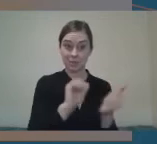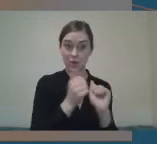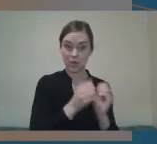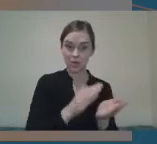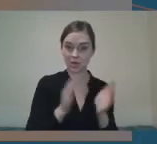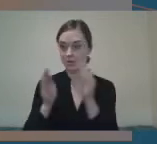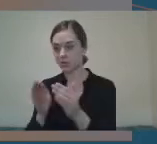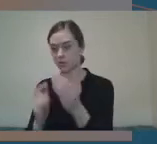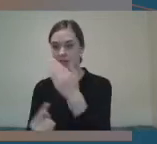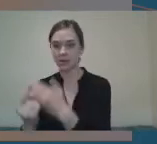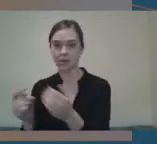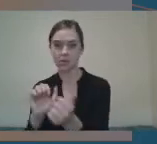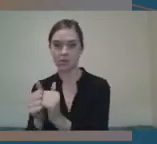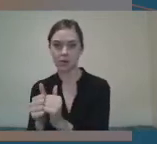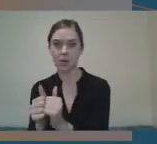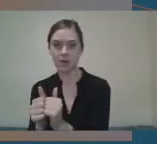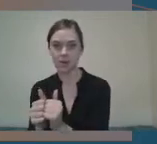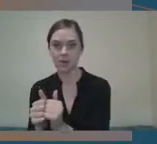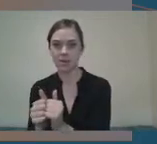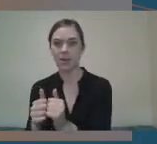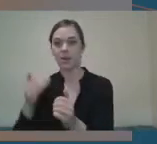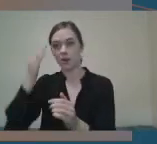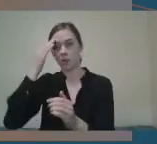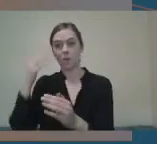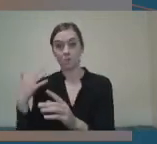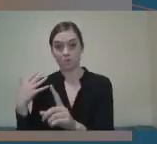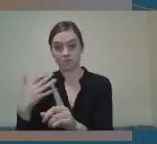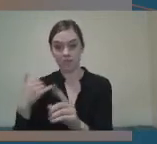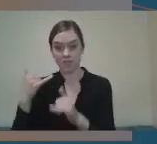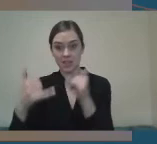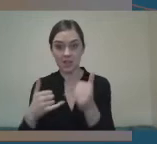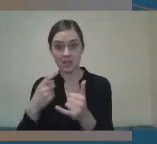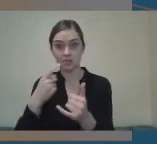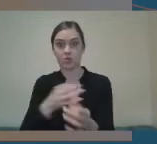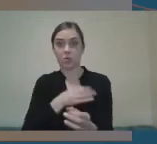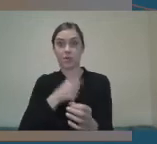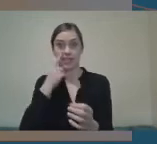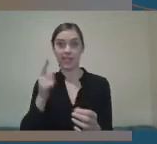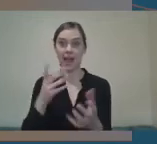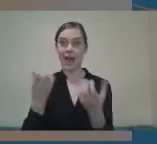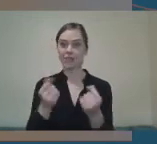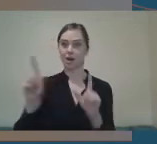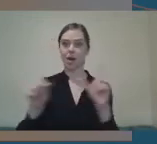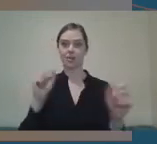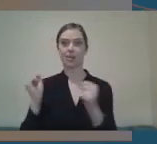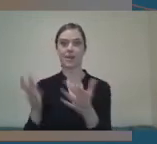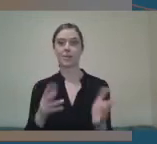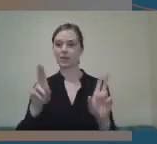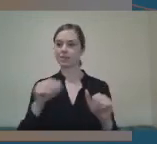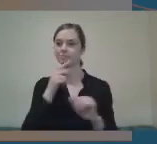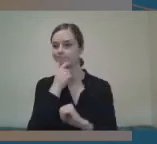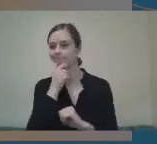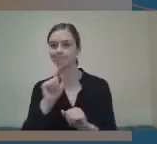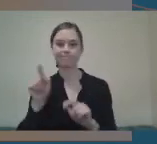in the last number of years anyway. So it's good that people have seen these options available to them. And I think that during,